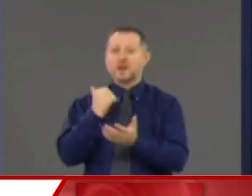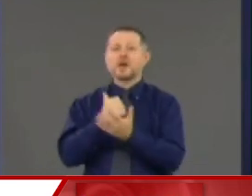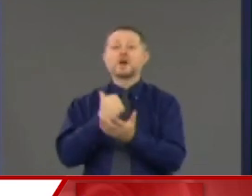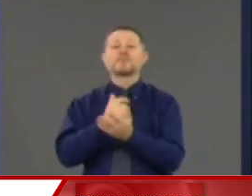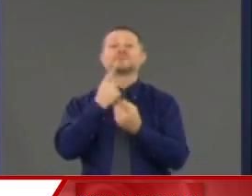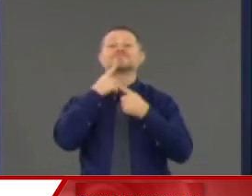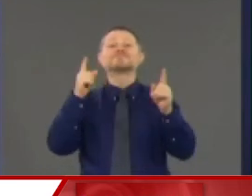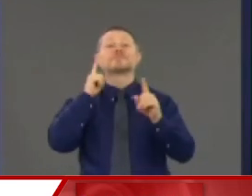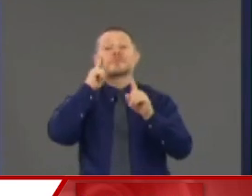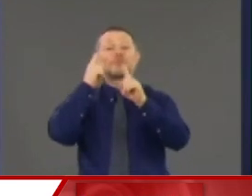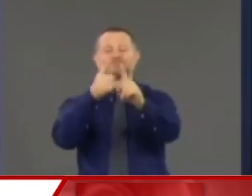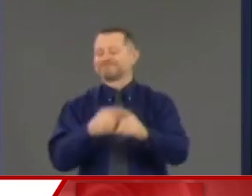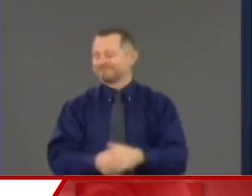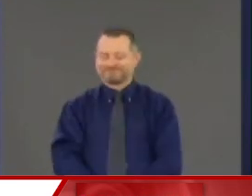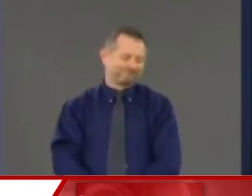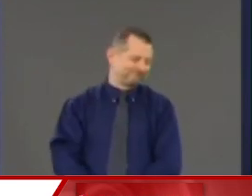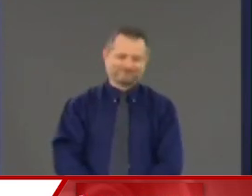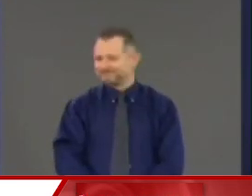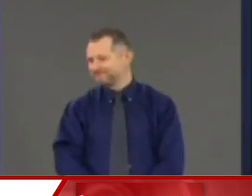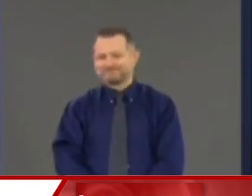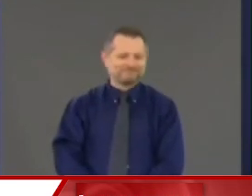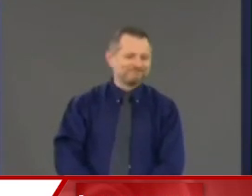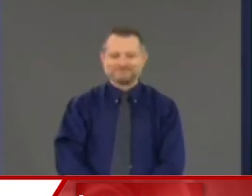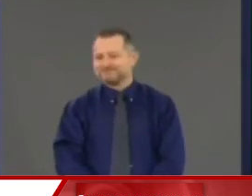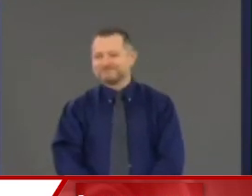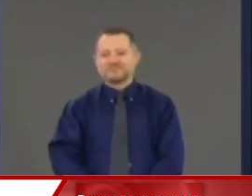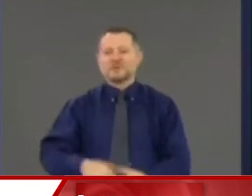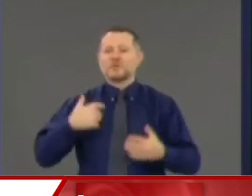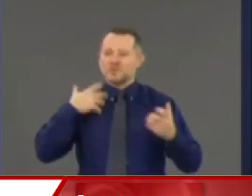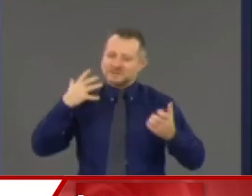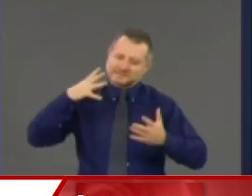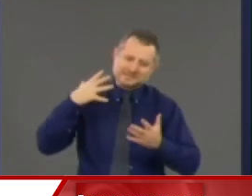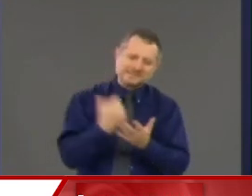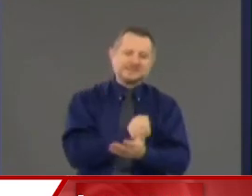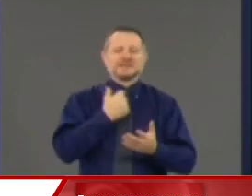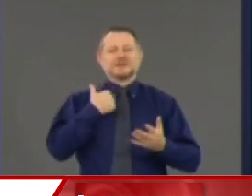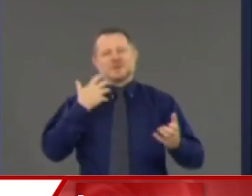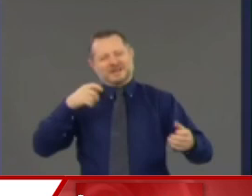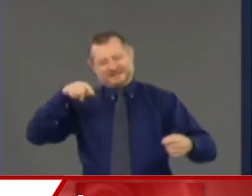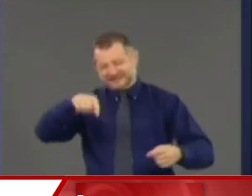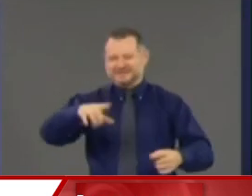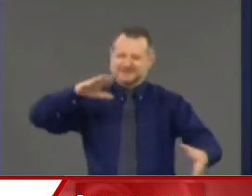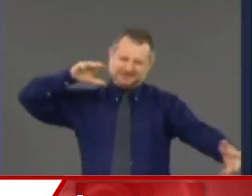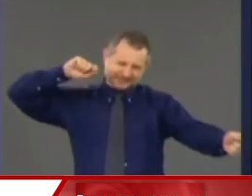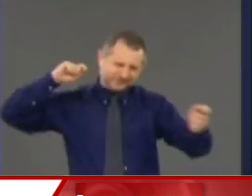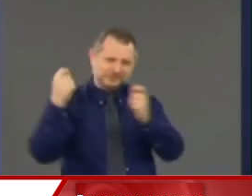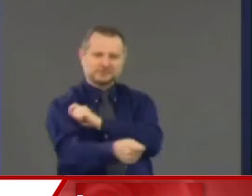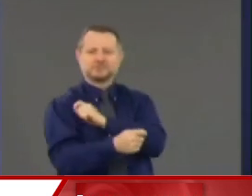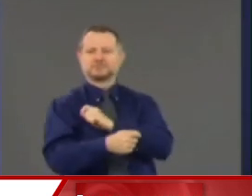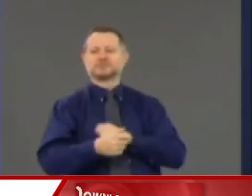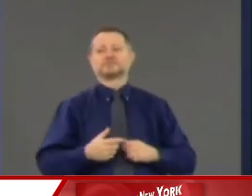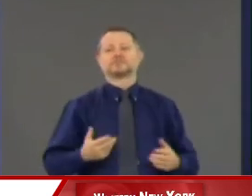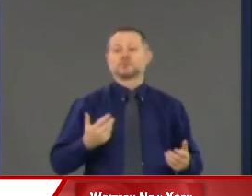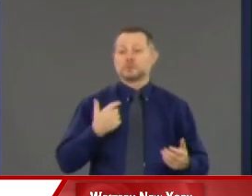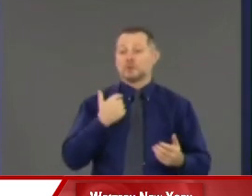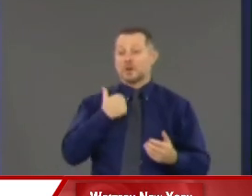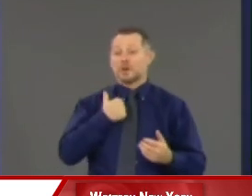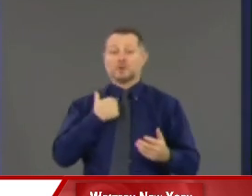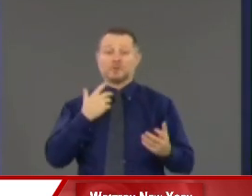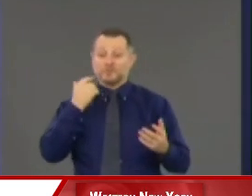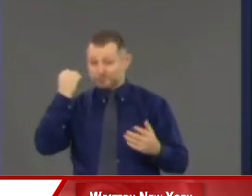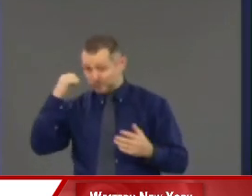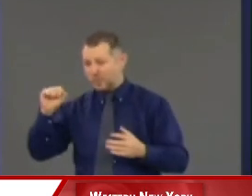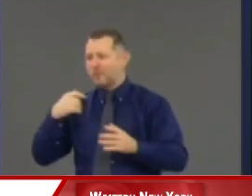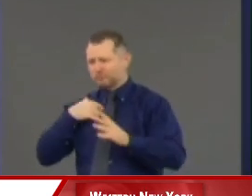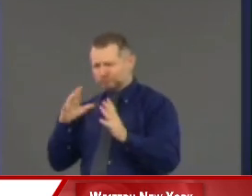Because we're losing the moment. And we're not even making the political point that the protesters want